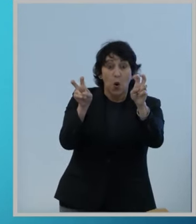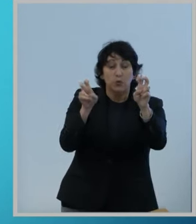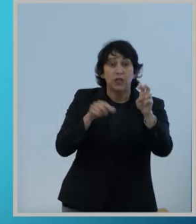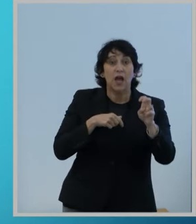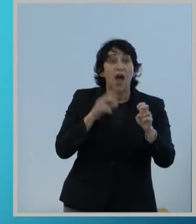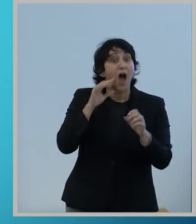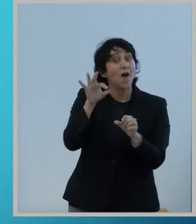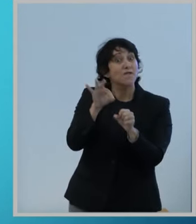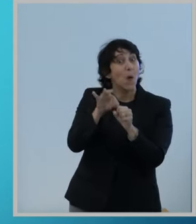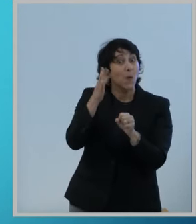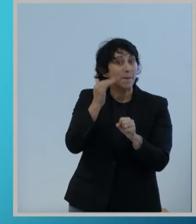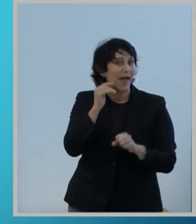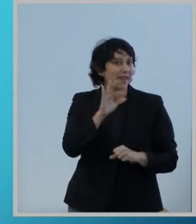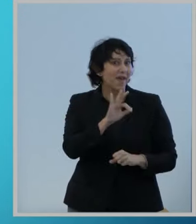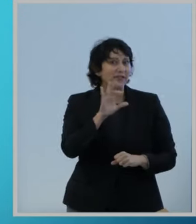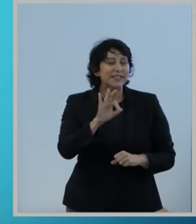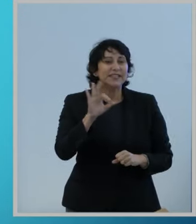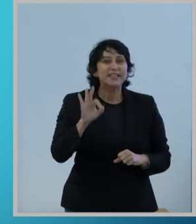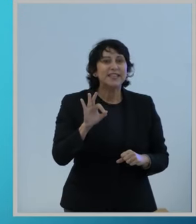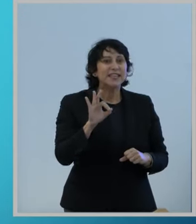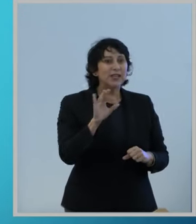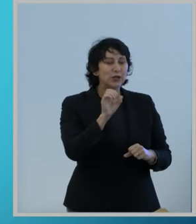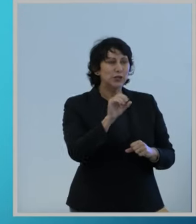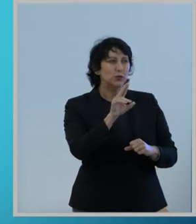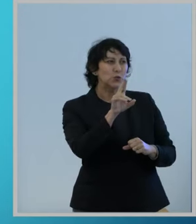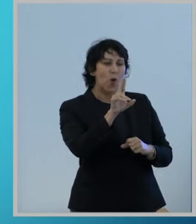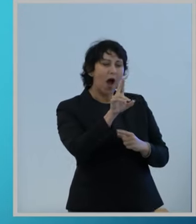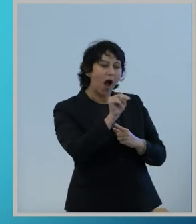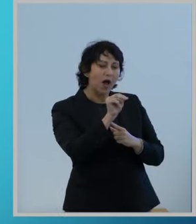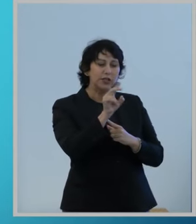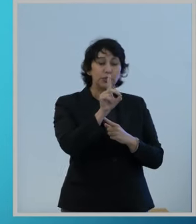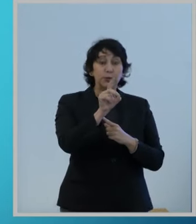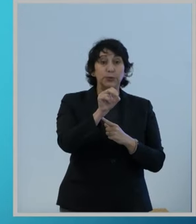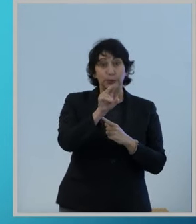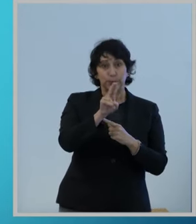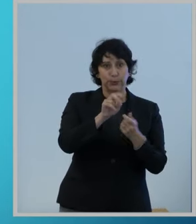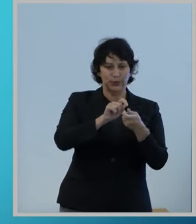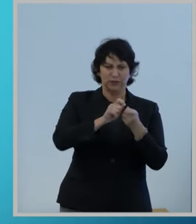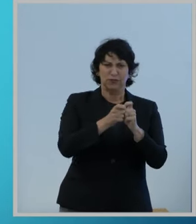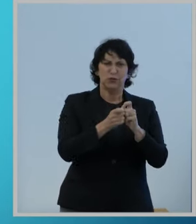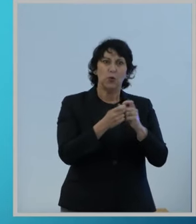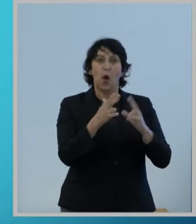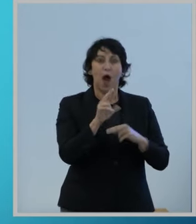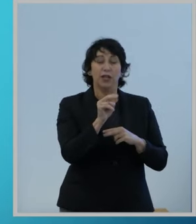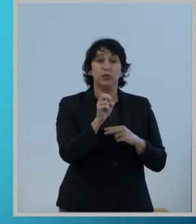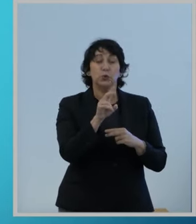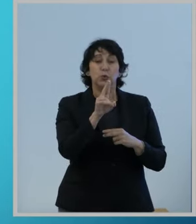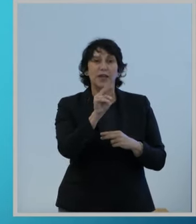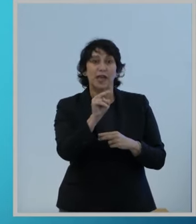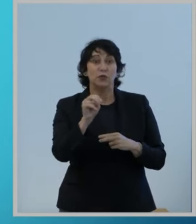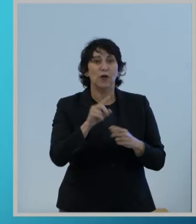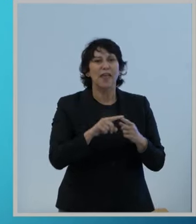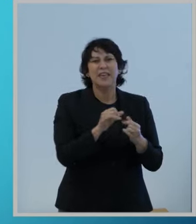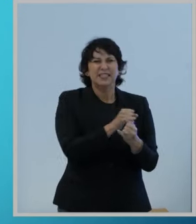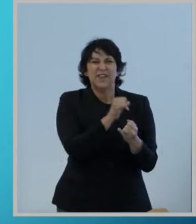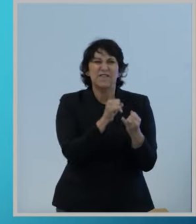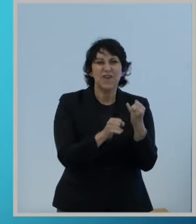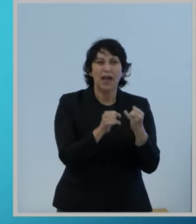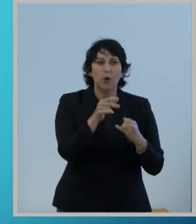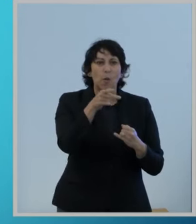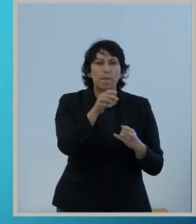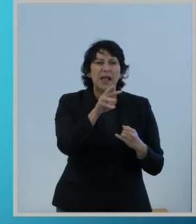a vote by the FCC to undo net neutrality would be the final pillow in its face.